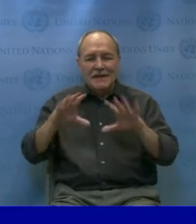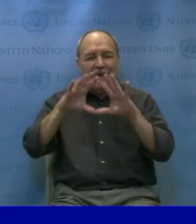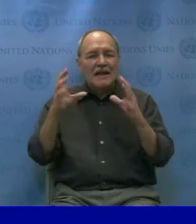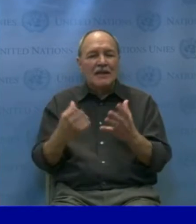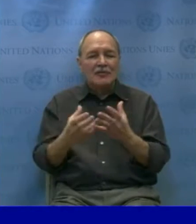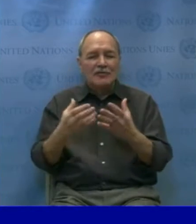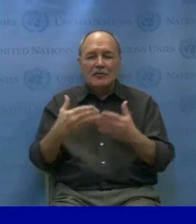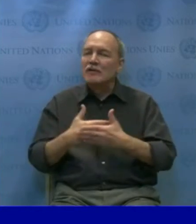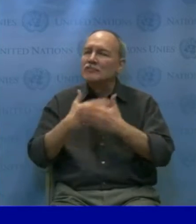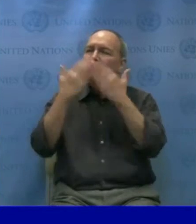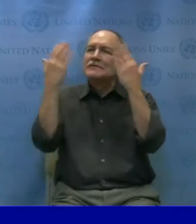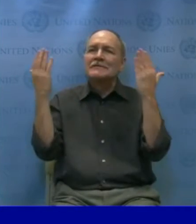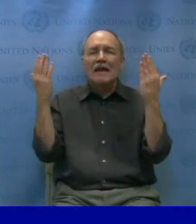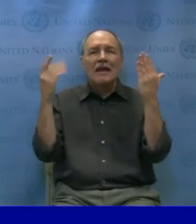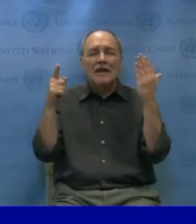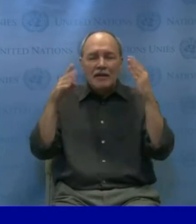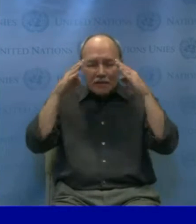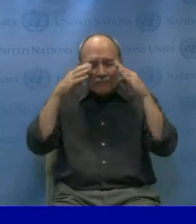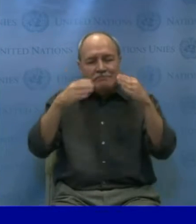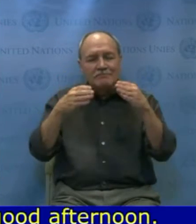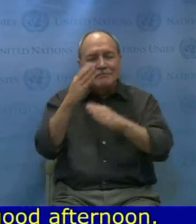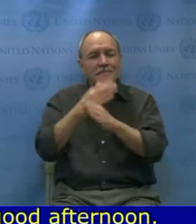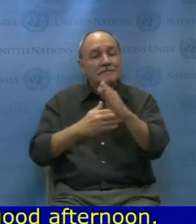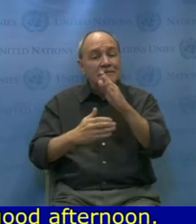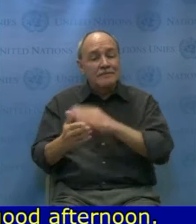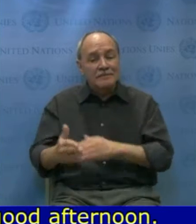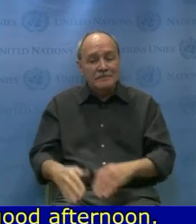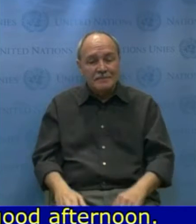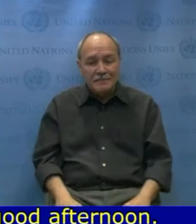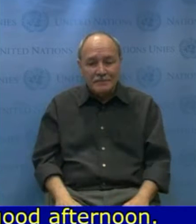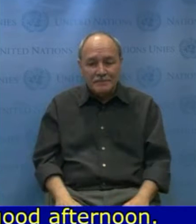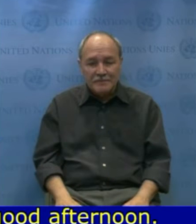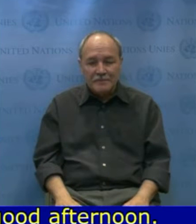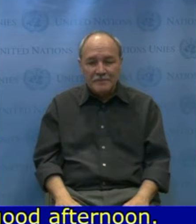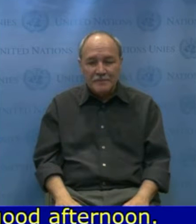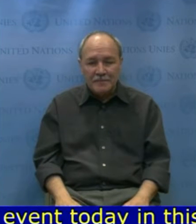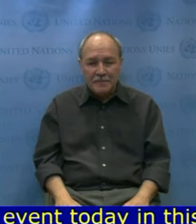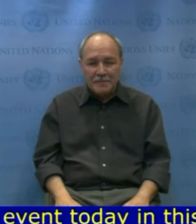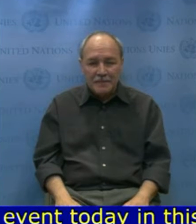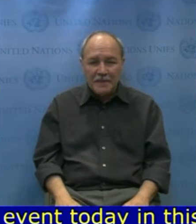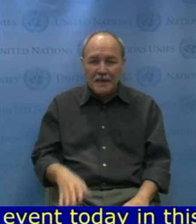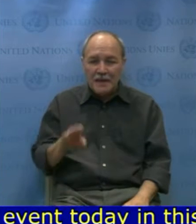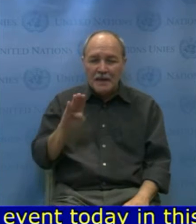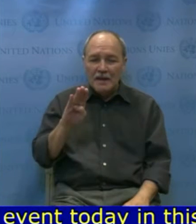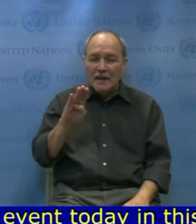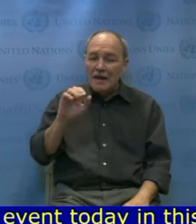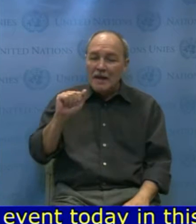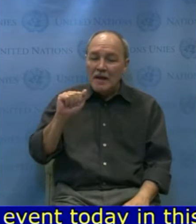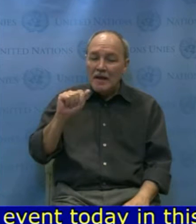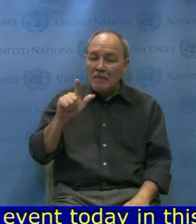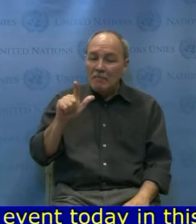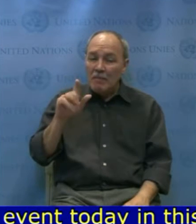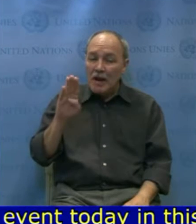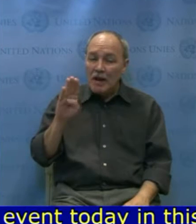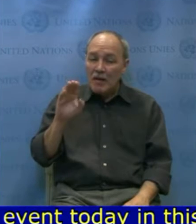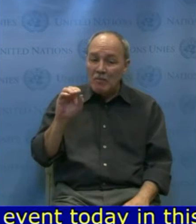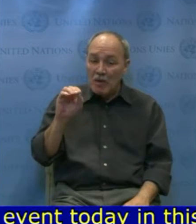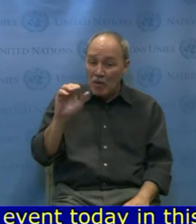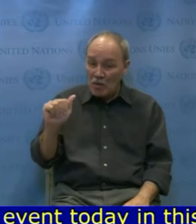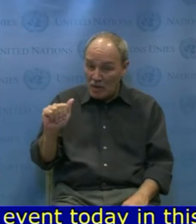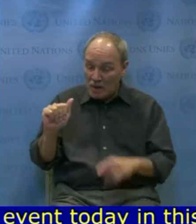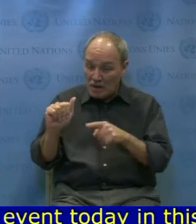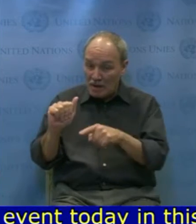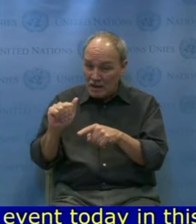Our federation together with the Regional Council of the Bennett region and the valuable initiative and collaboration of the Division for Inclusive Social Development